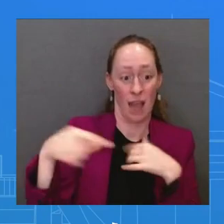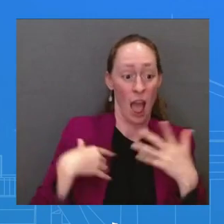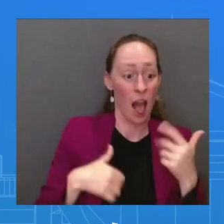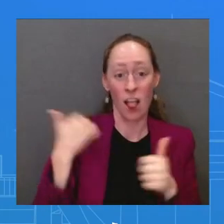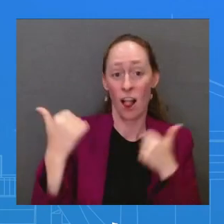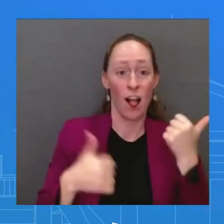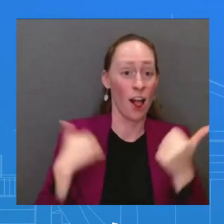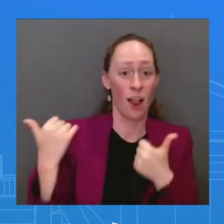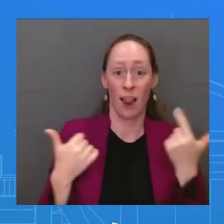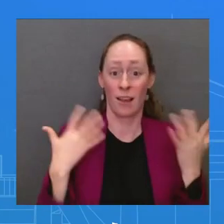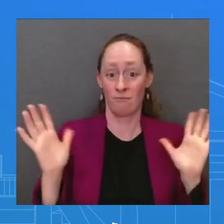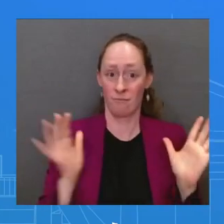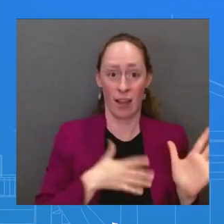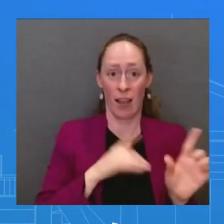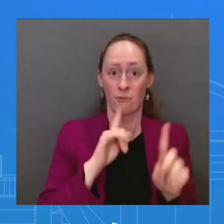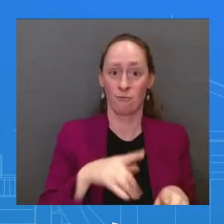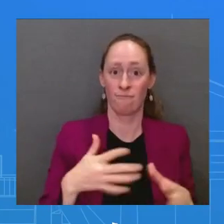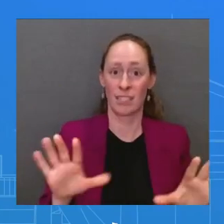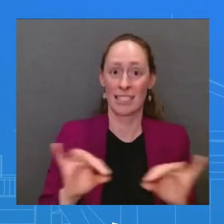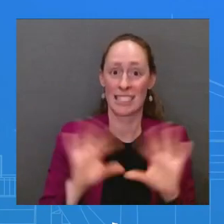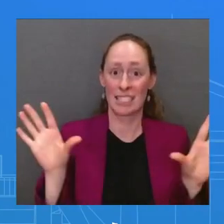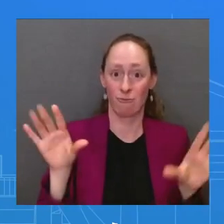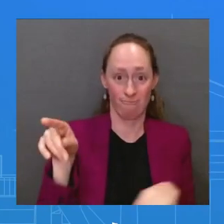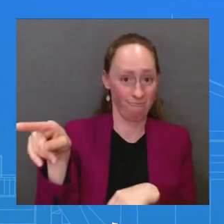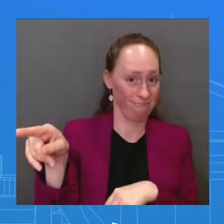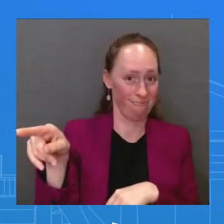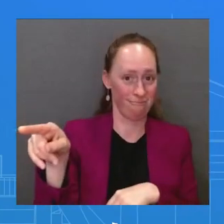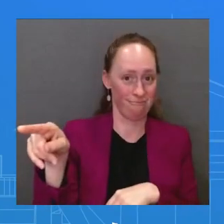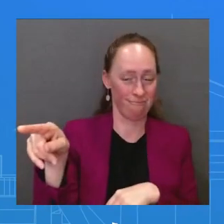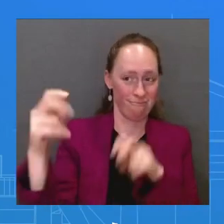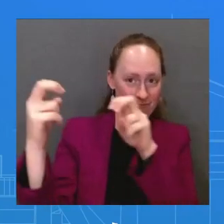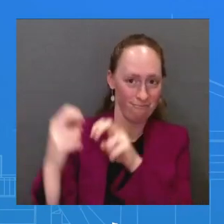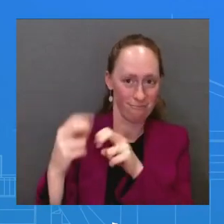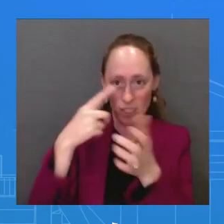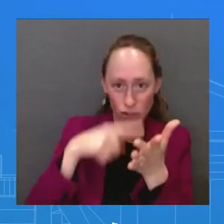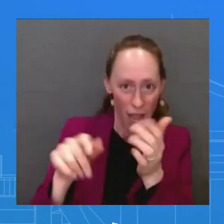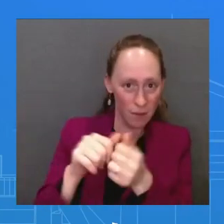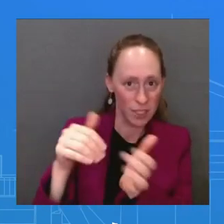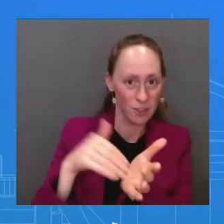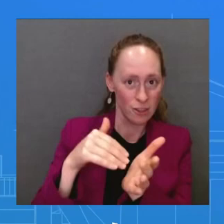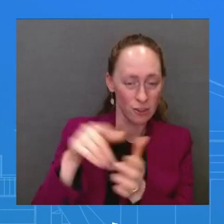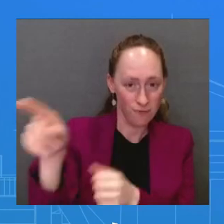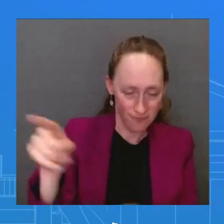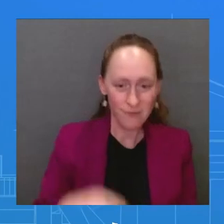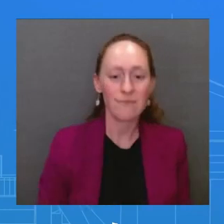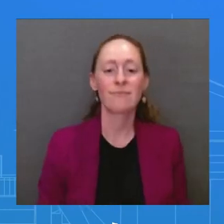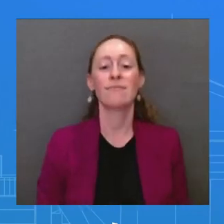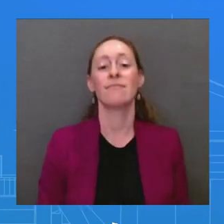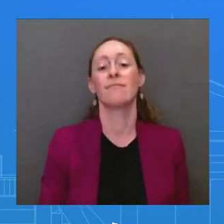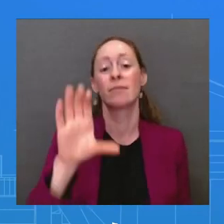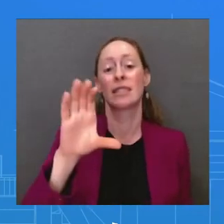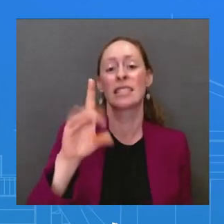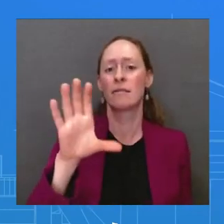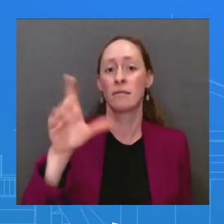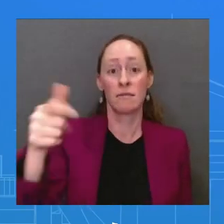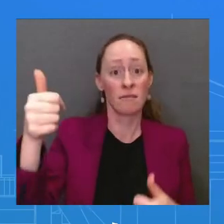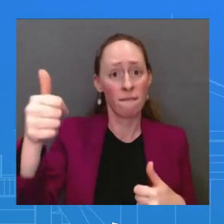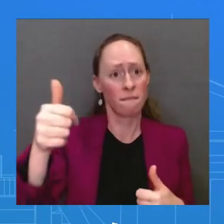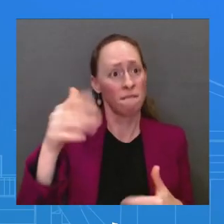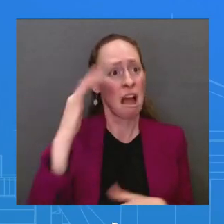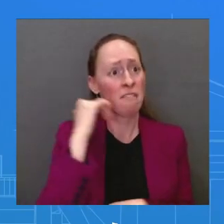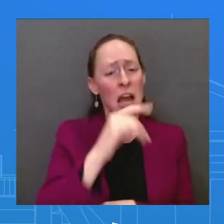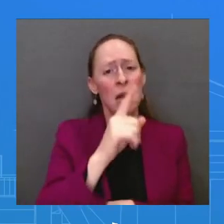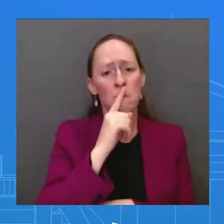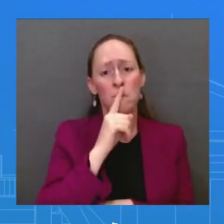consultation with this physician, CDC does not recommend testing every day. That's it. Go ahead. MS. I'm going to call Sabrina. Ben.